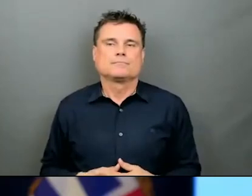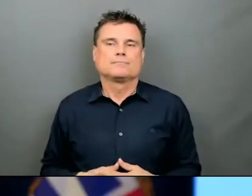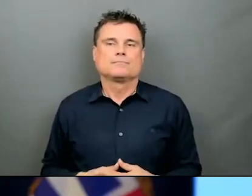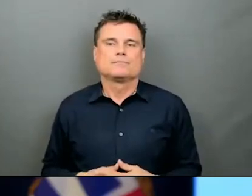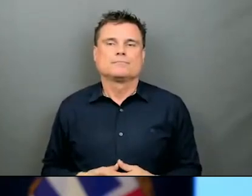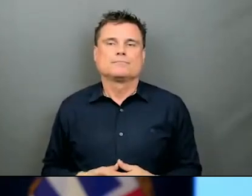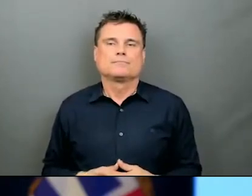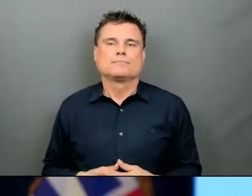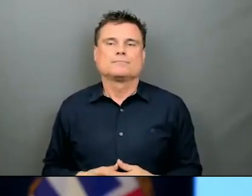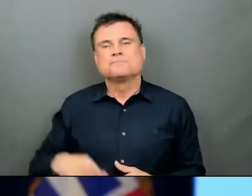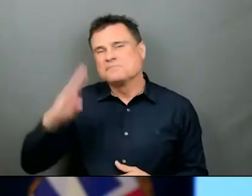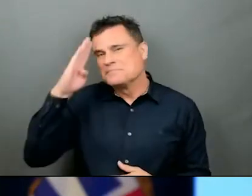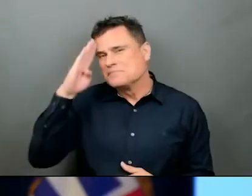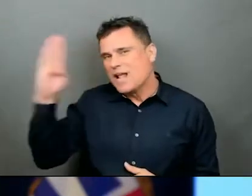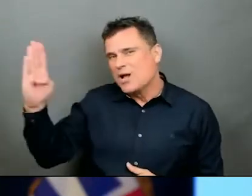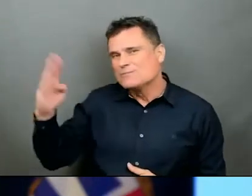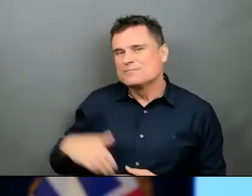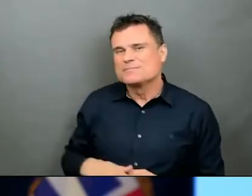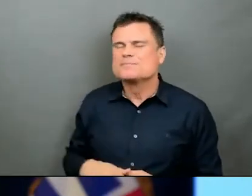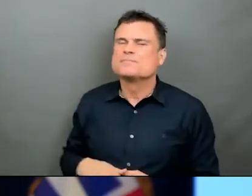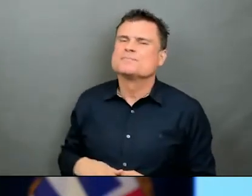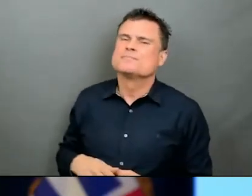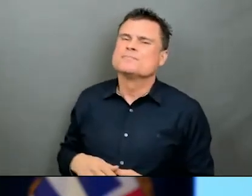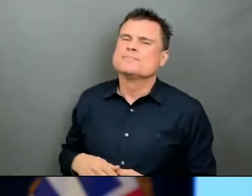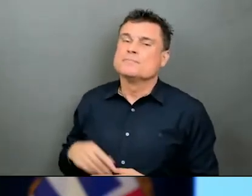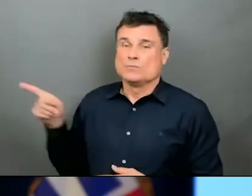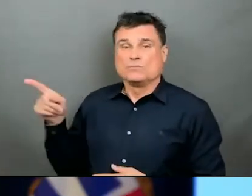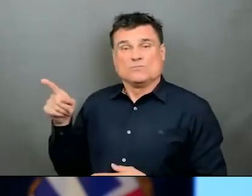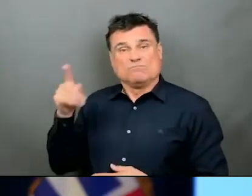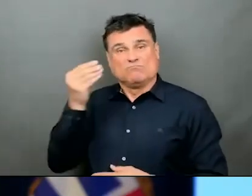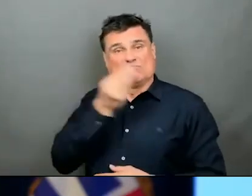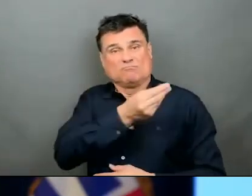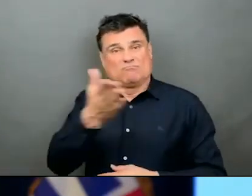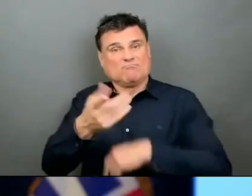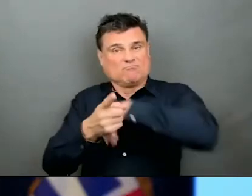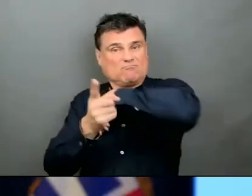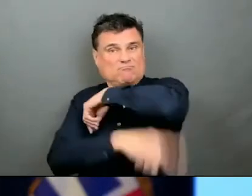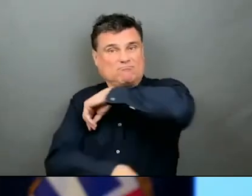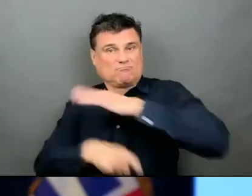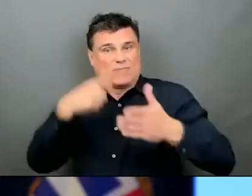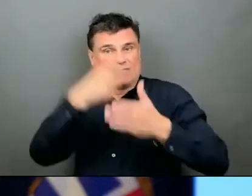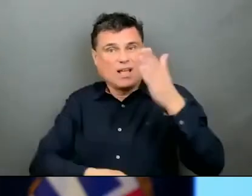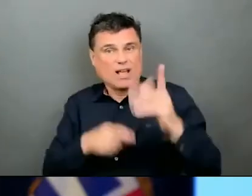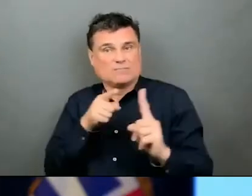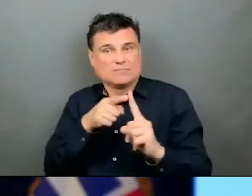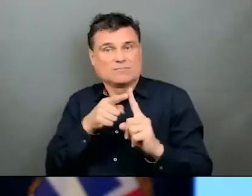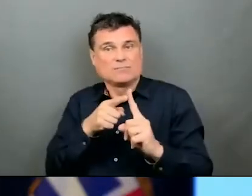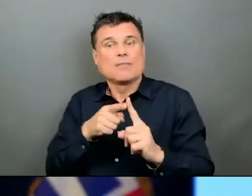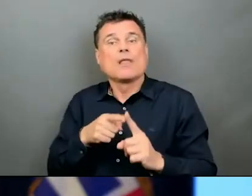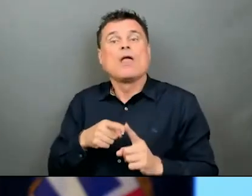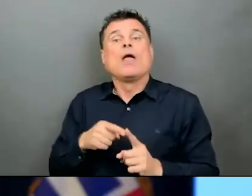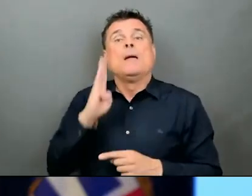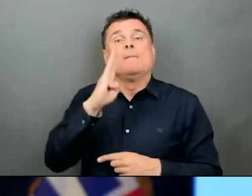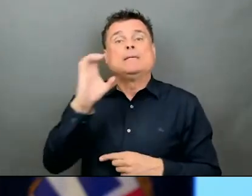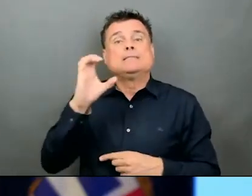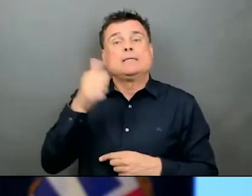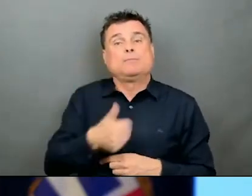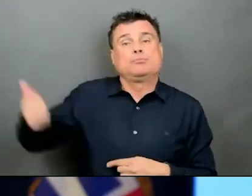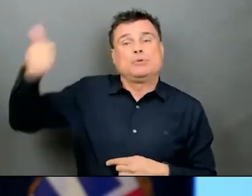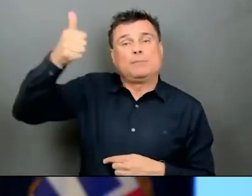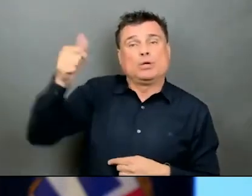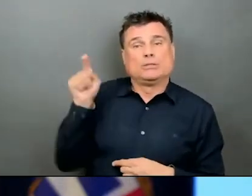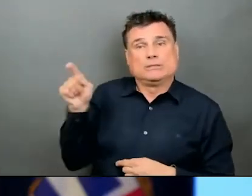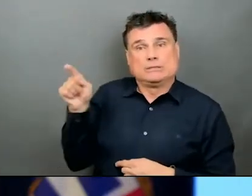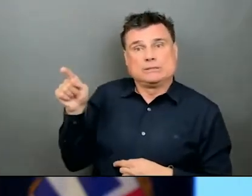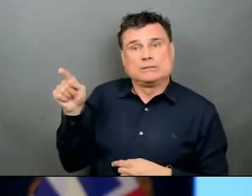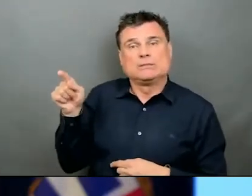Hi, Minister. You mentioned there will be consequences, and the Premier also said the same thing. What will those consequences